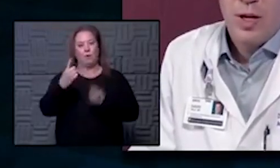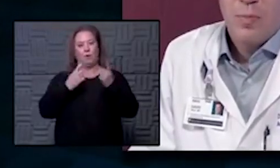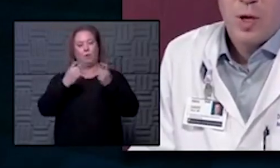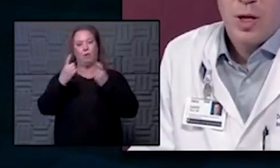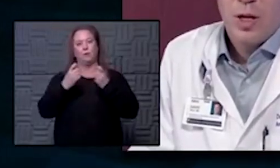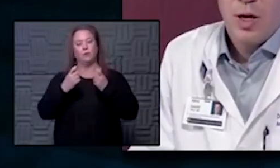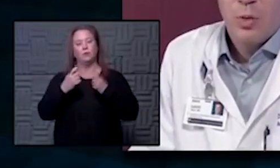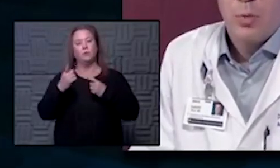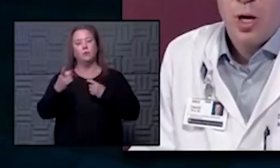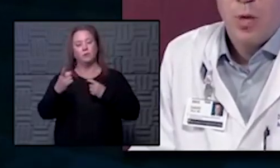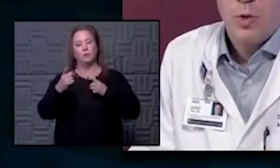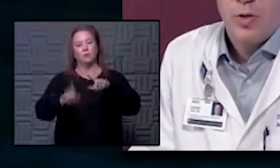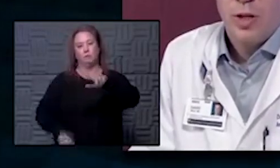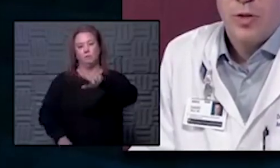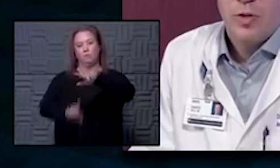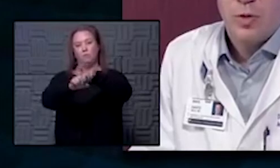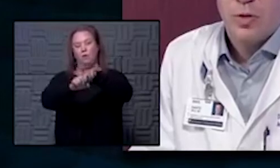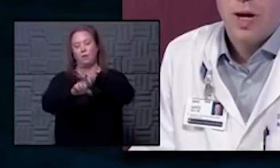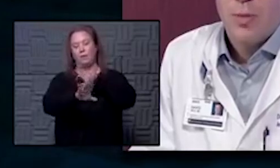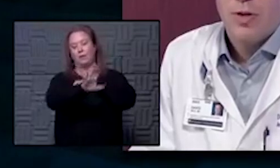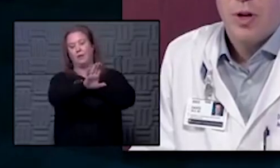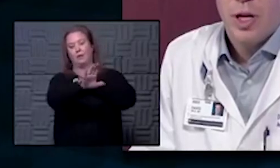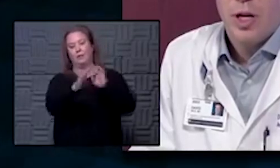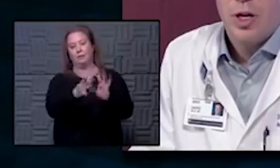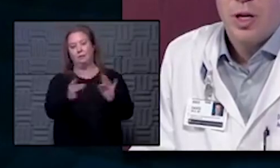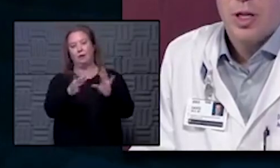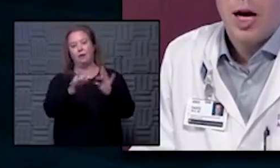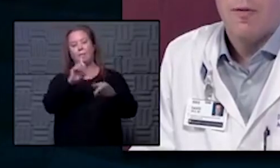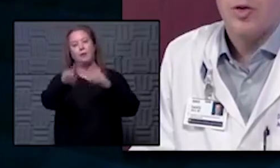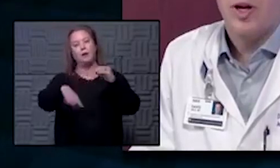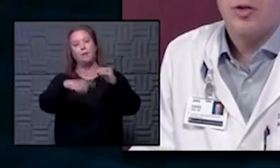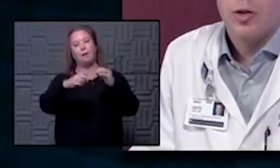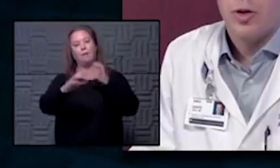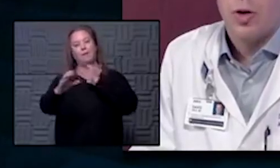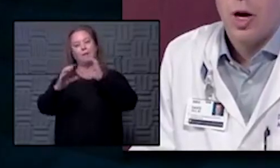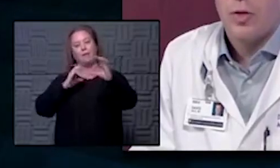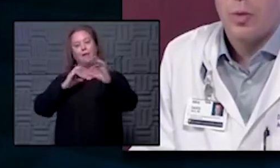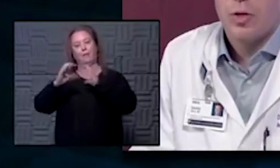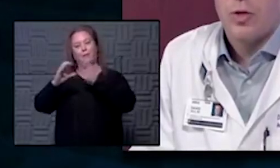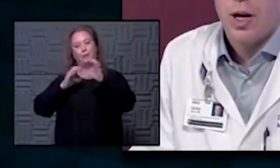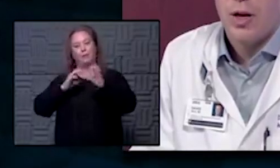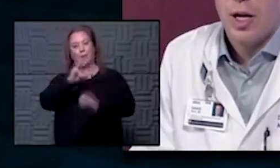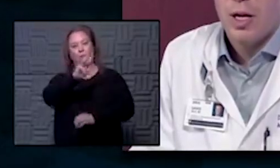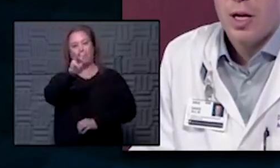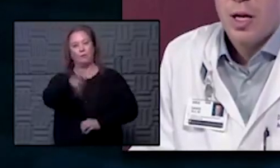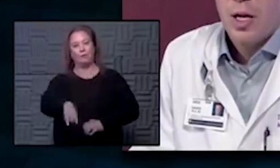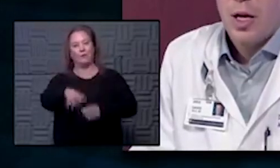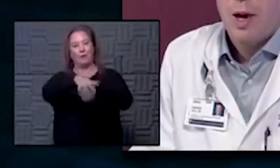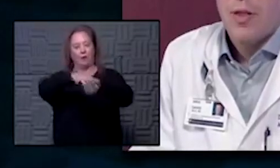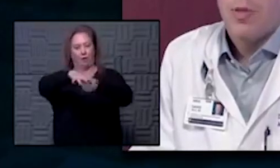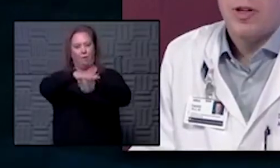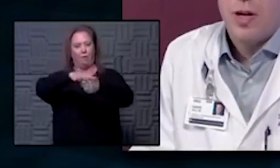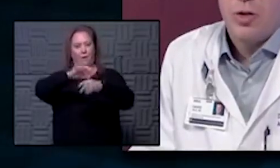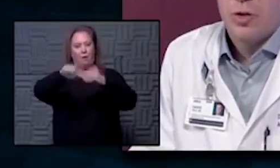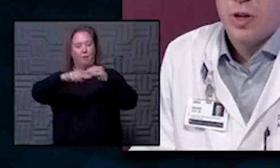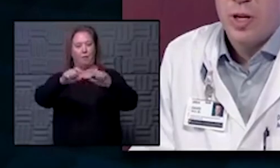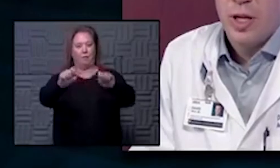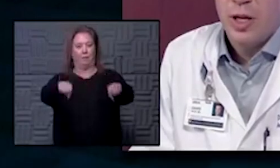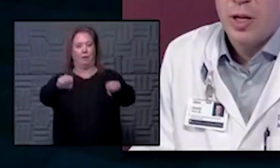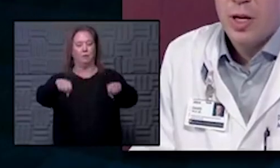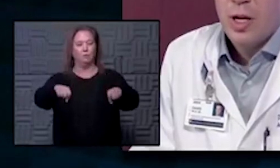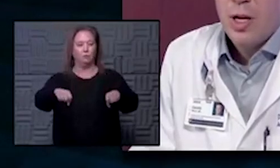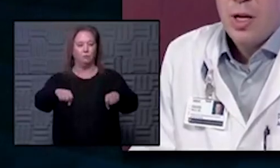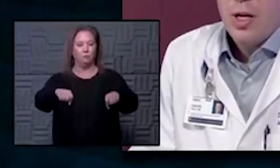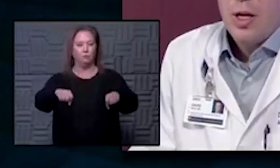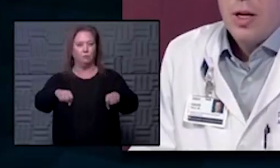that was brought up was his sort of commentary on conversations across the Wichita area about the potential to